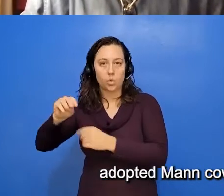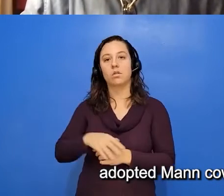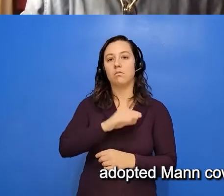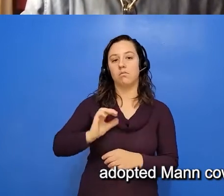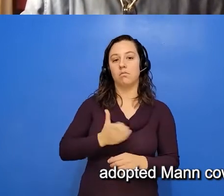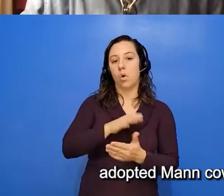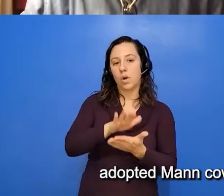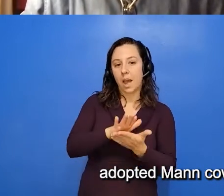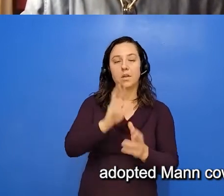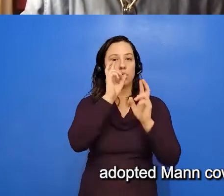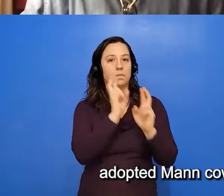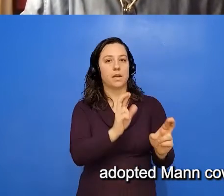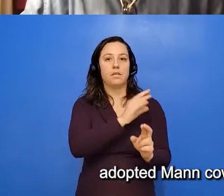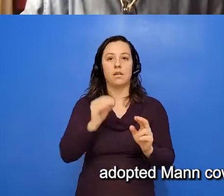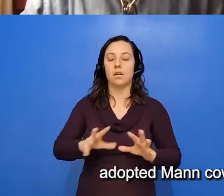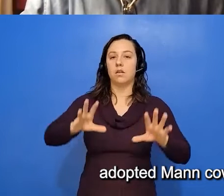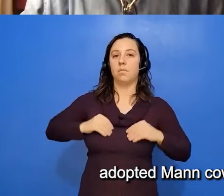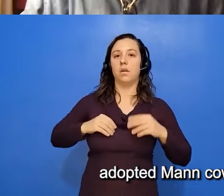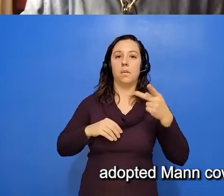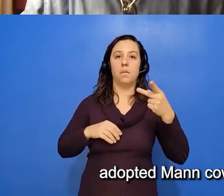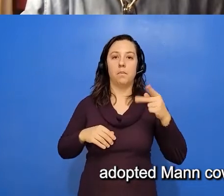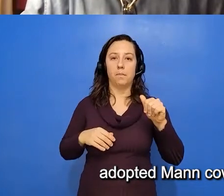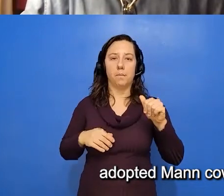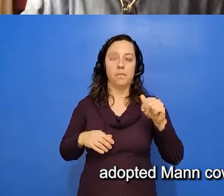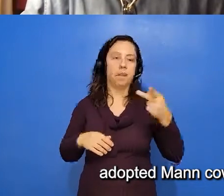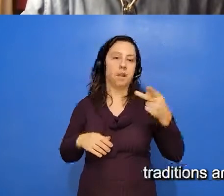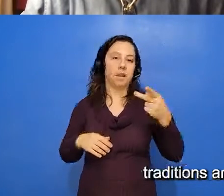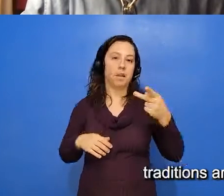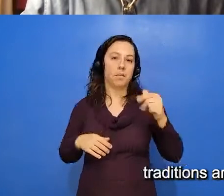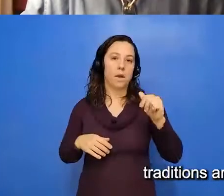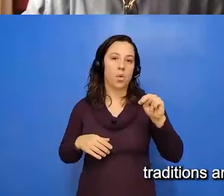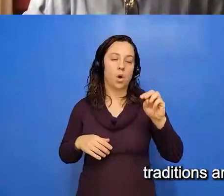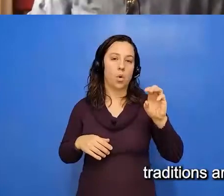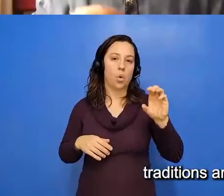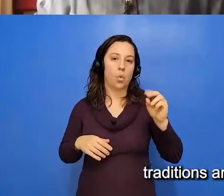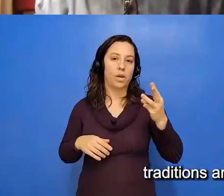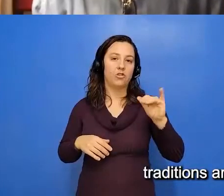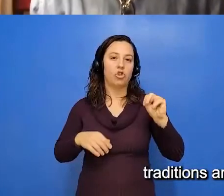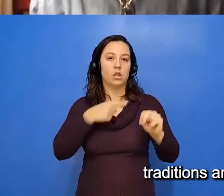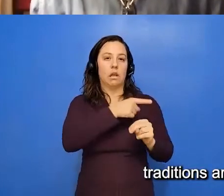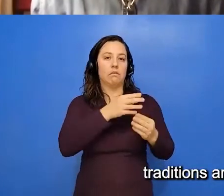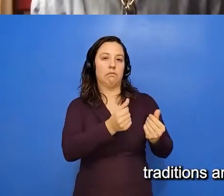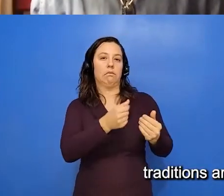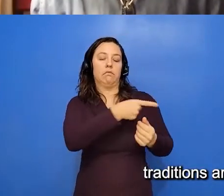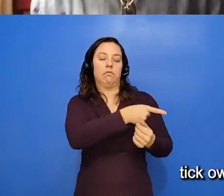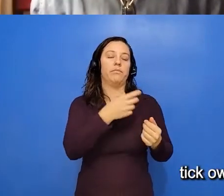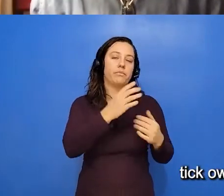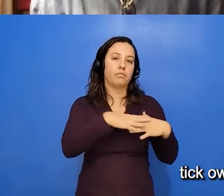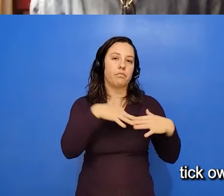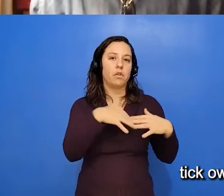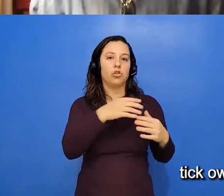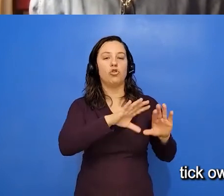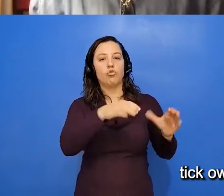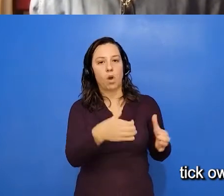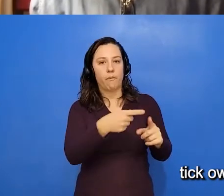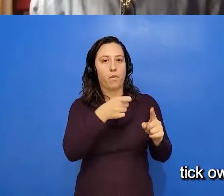and adopted Pionkowichem language and traditions around the campus community. In fact, Tukwut,